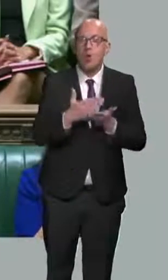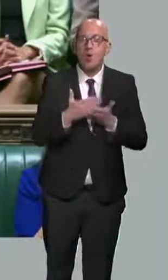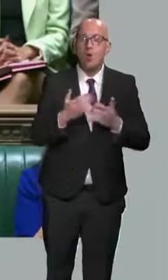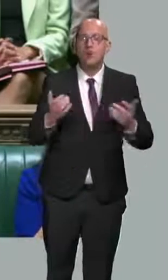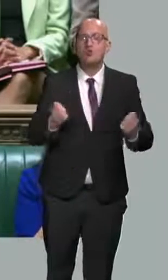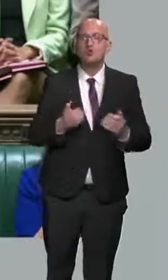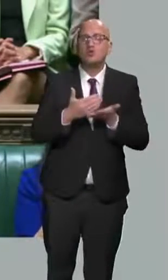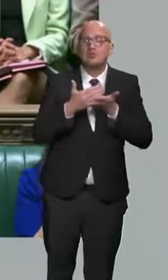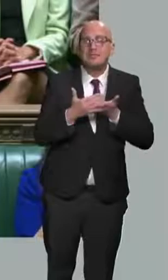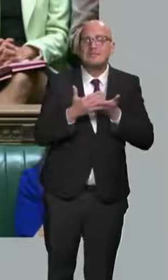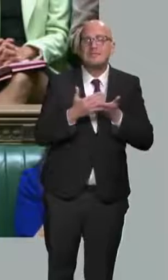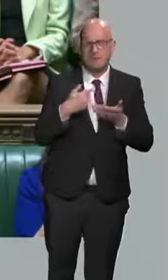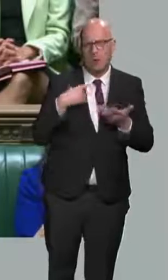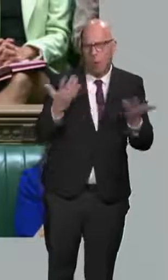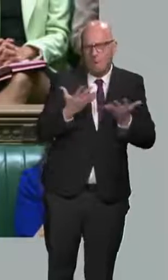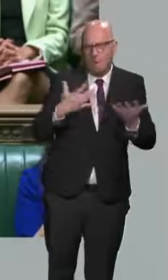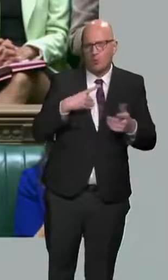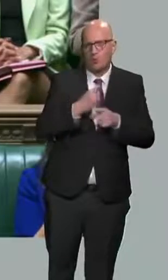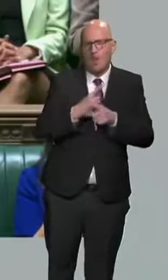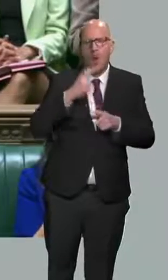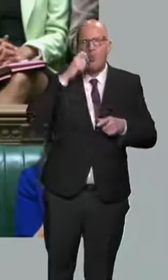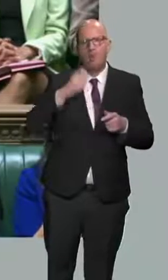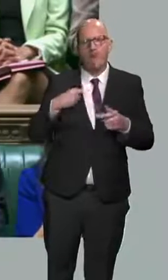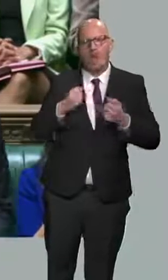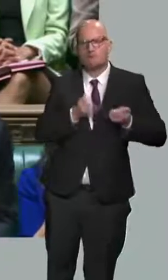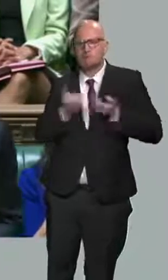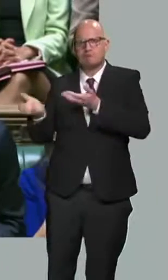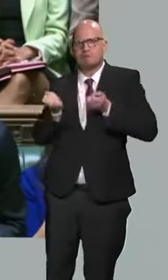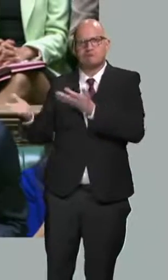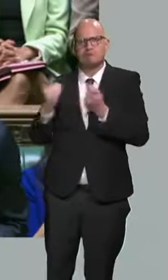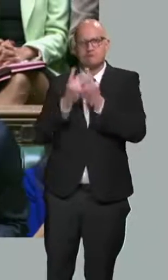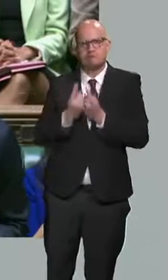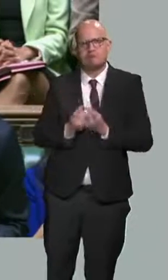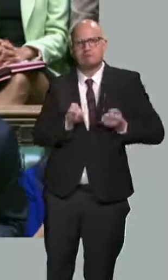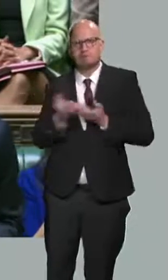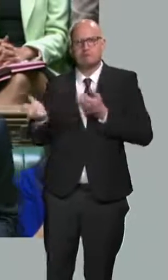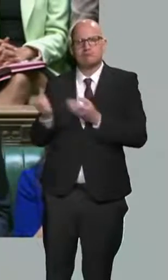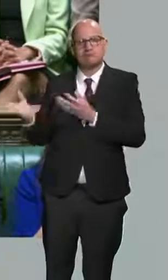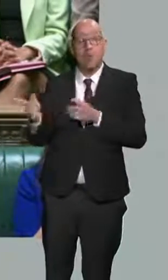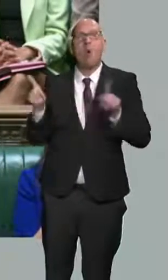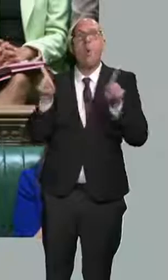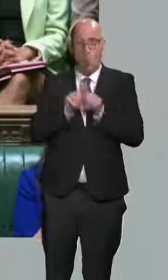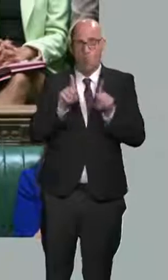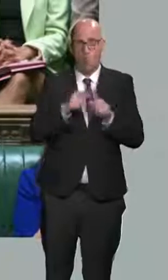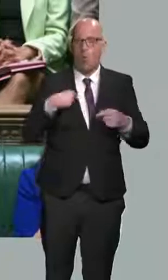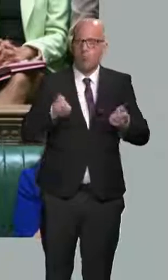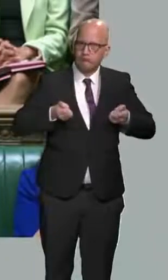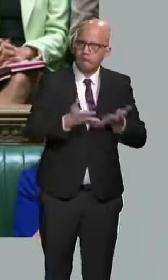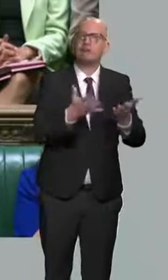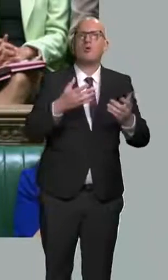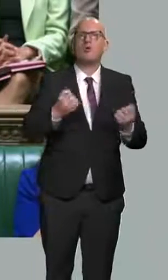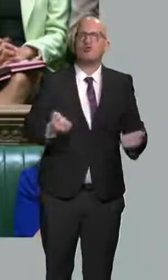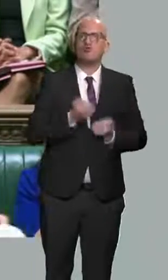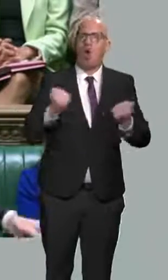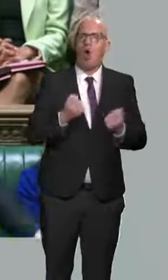to the war in Ukraine. But I also mean the security of a faster-growing economy, the security